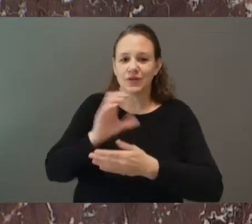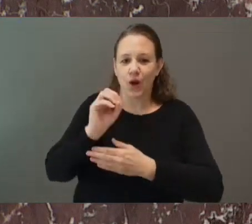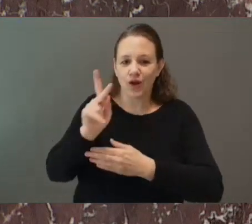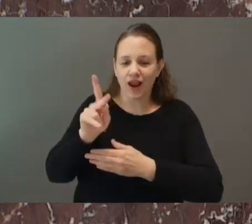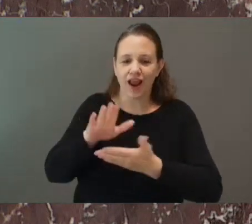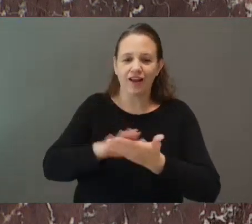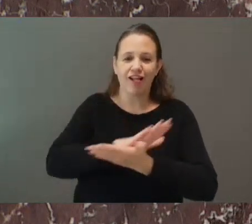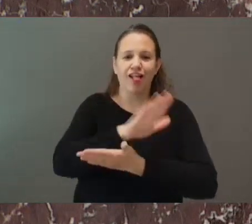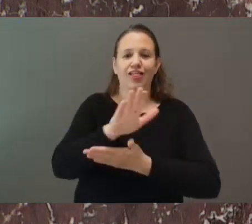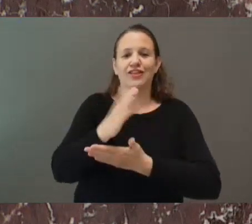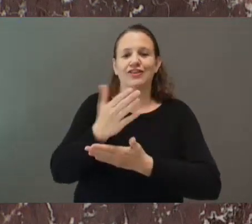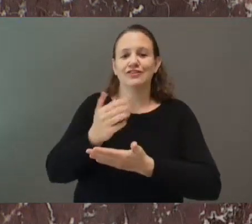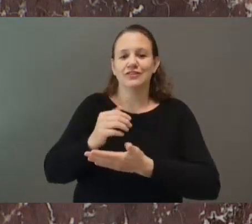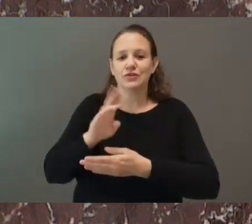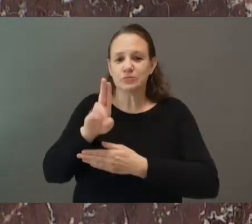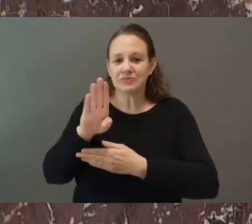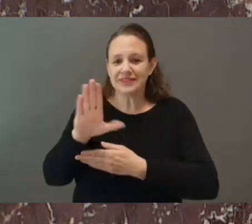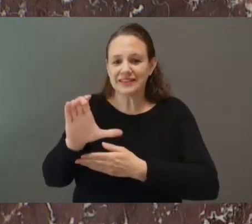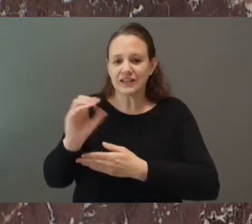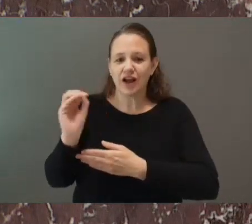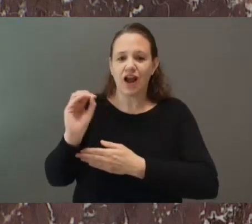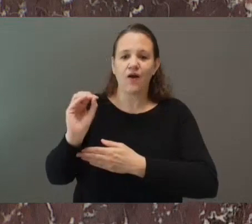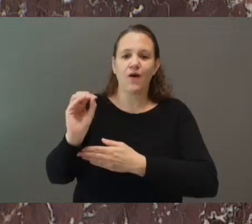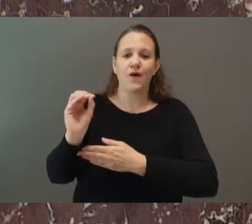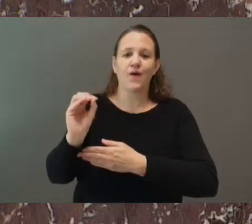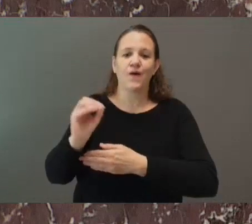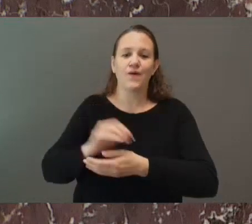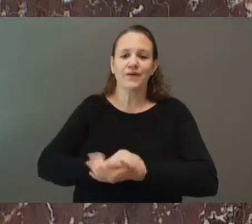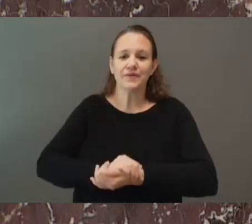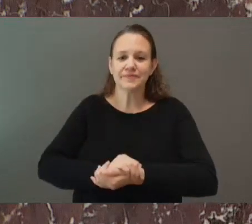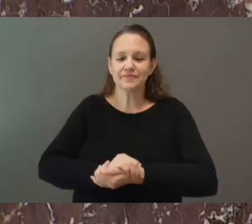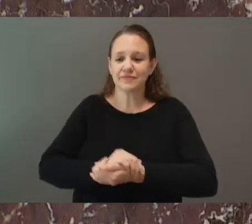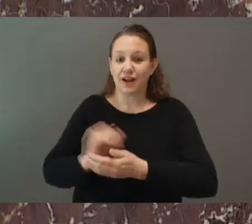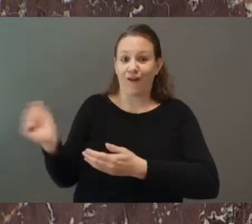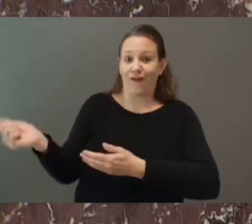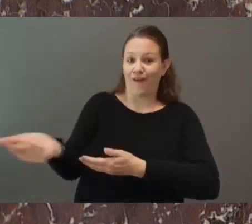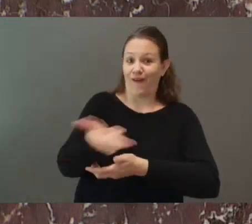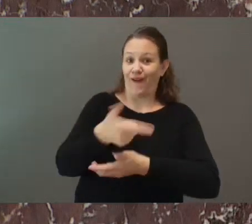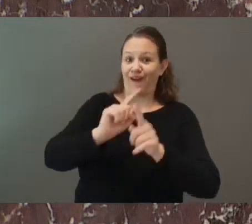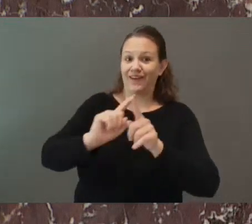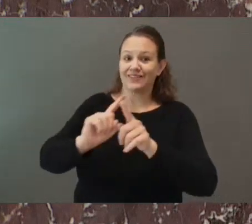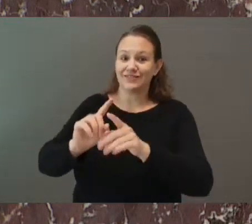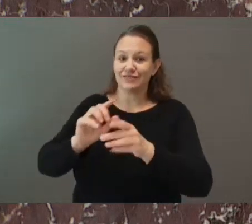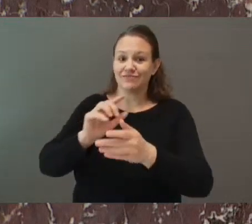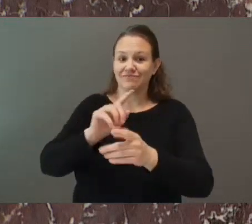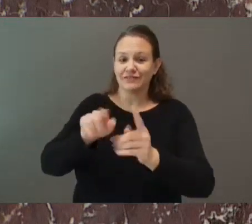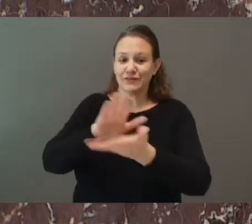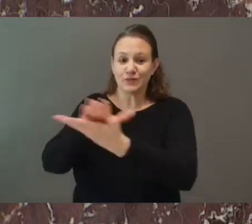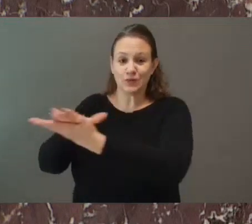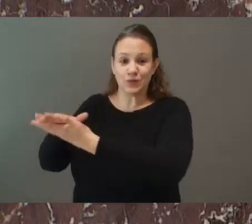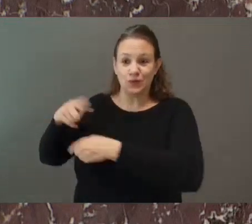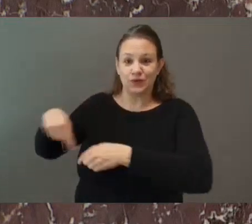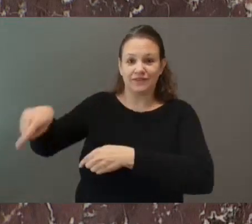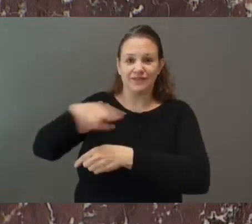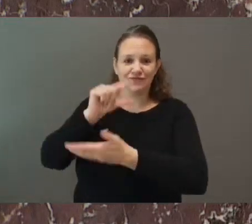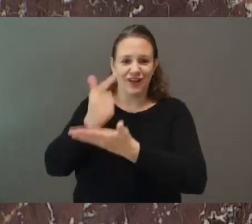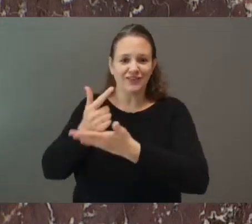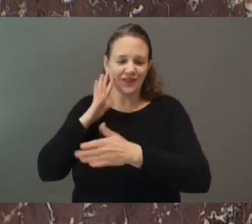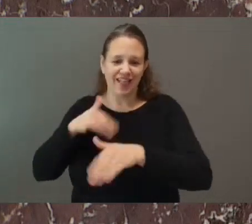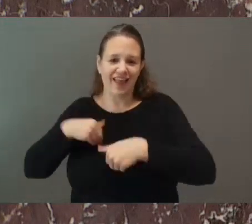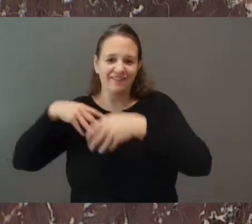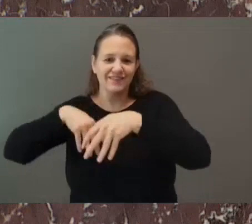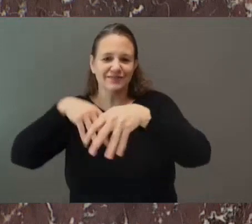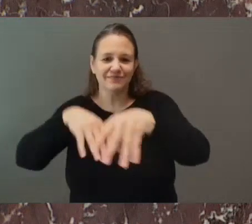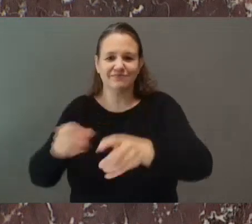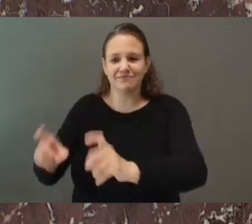grads, as you cross the stage this year, I hope you understand the diploma or degree you receive represents more